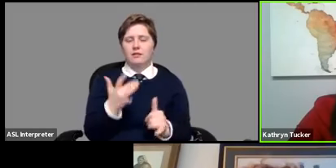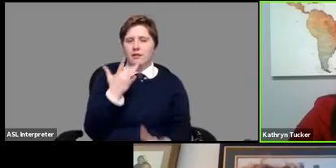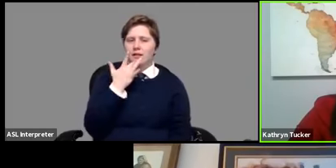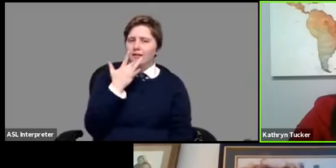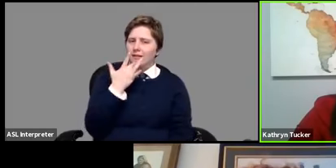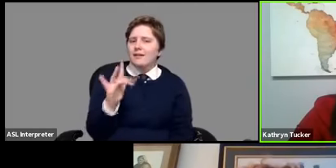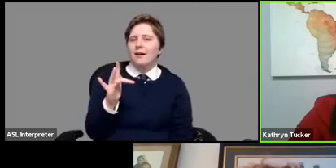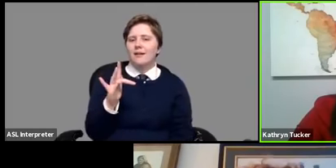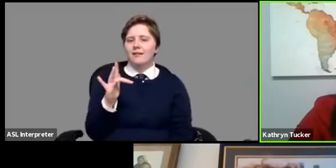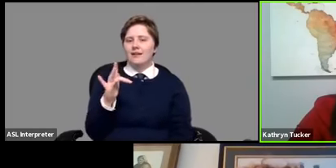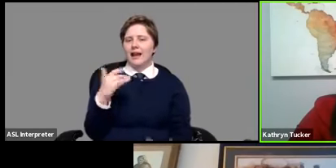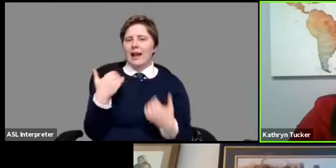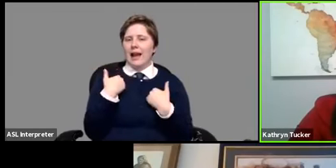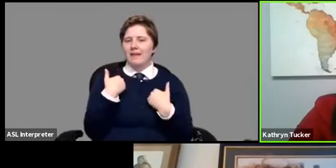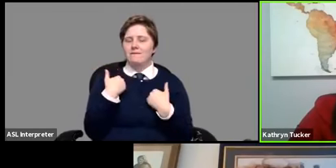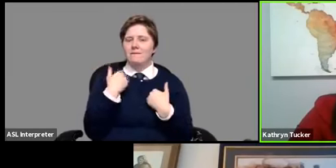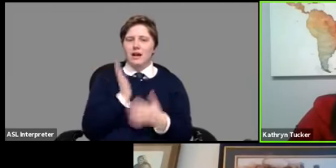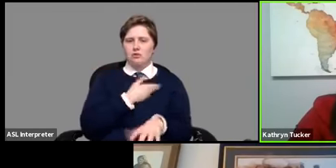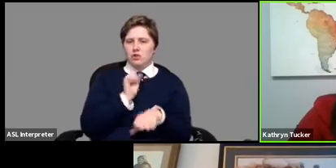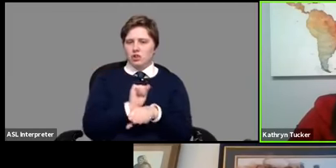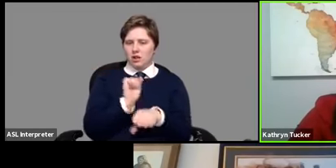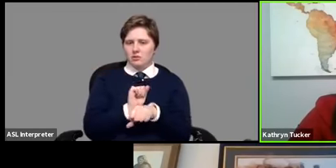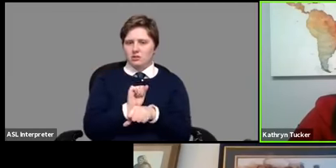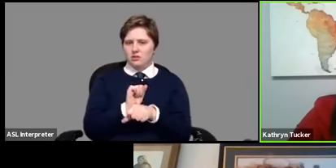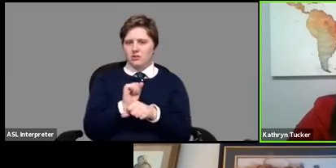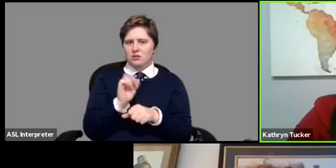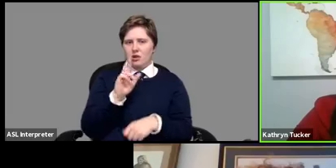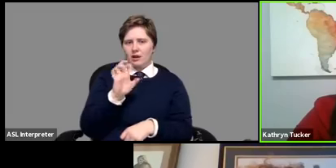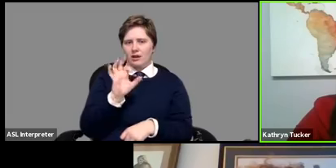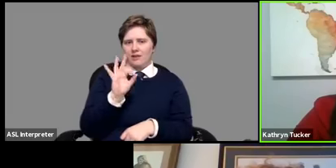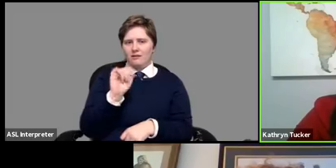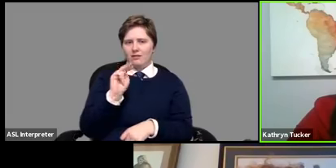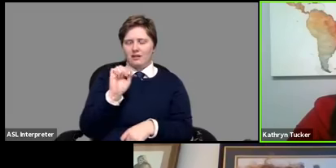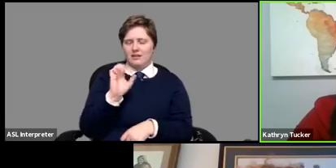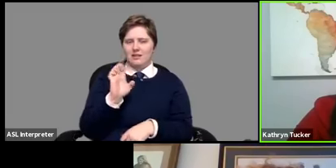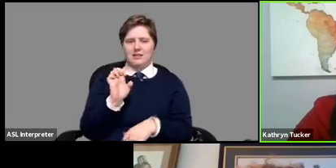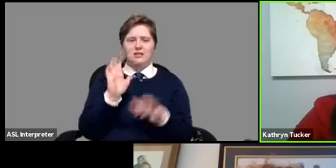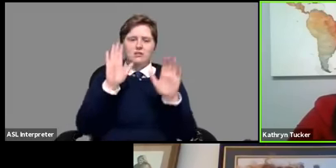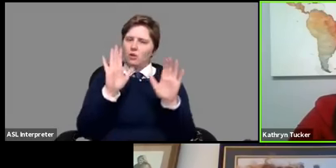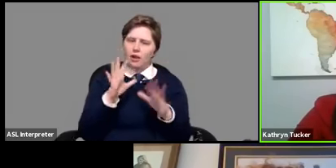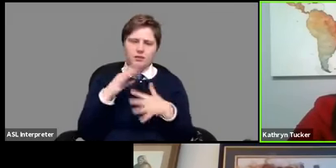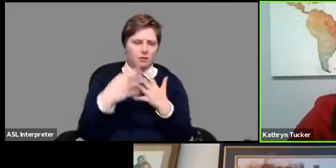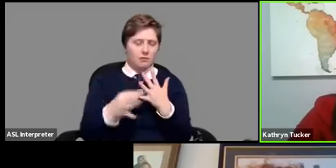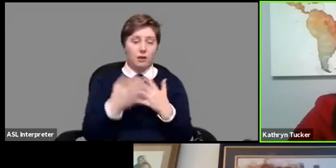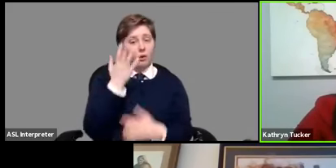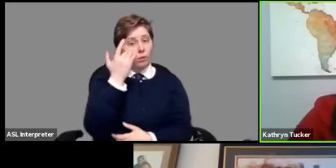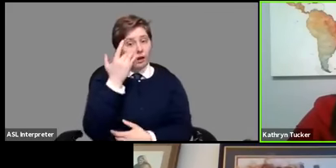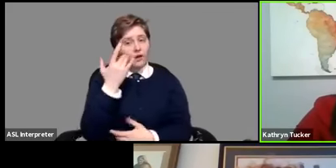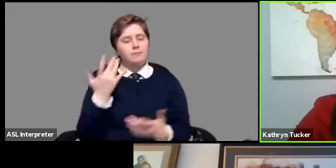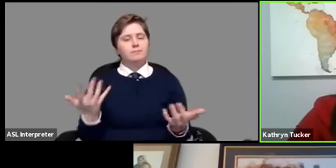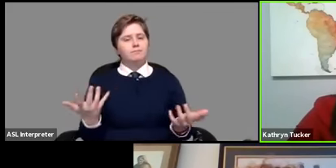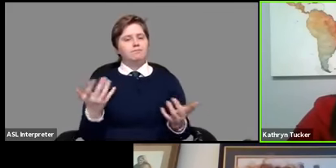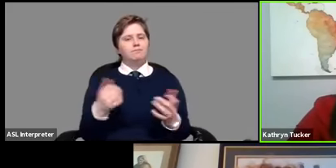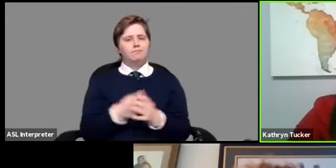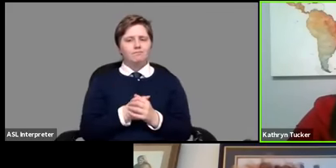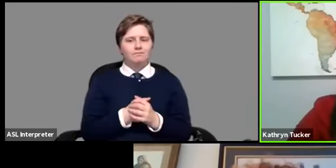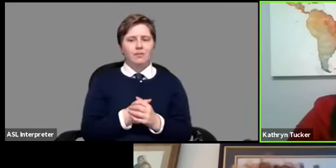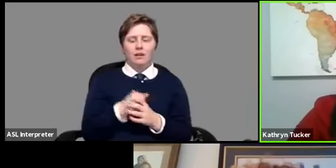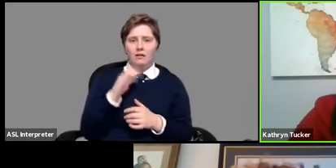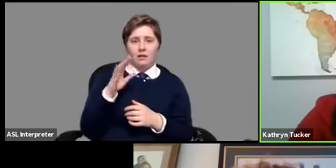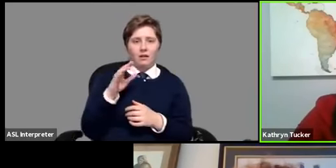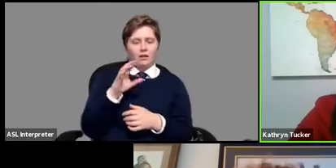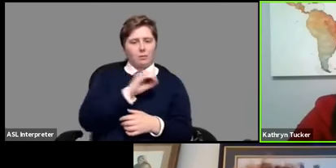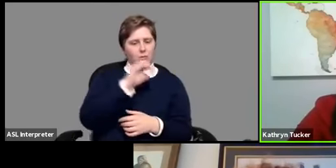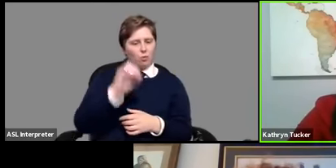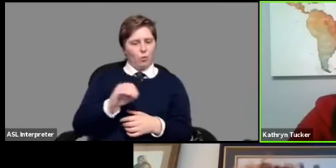lucky to have our jobs refinance is always a great option because of course their um rates are lower